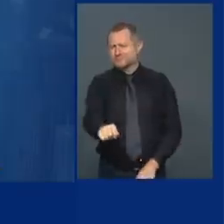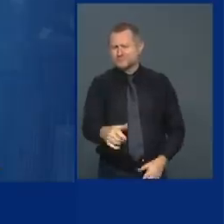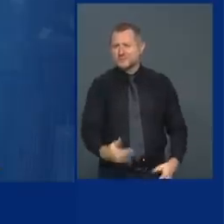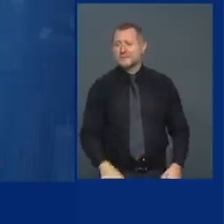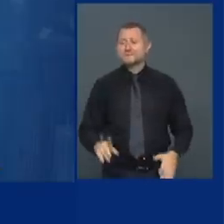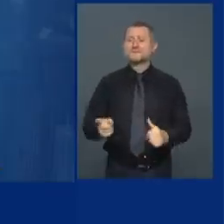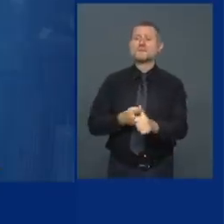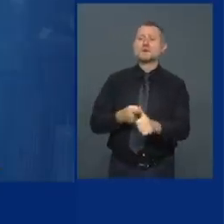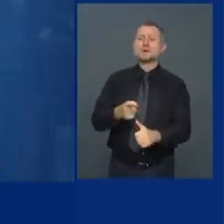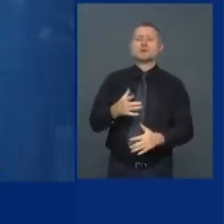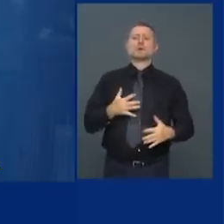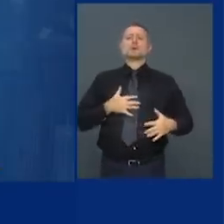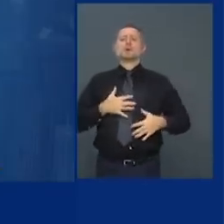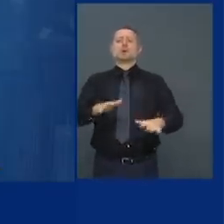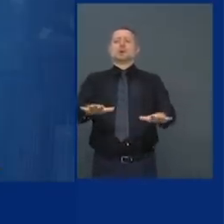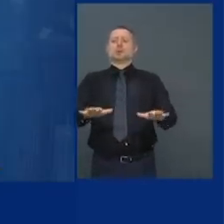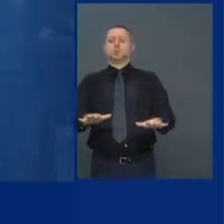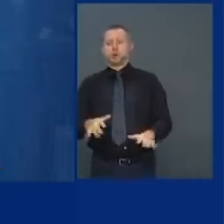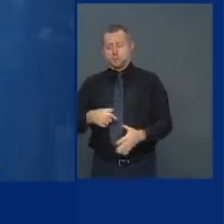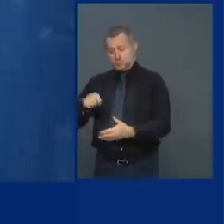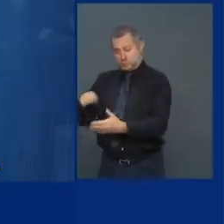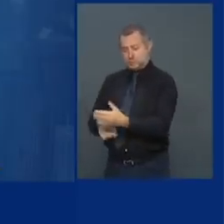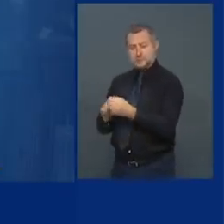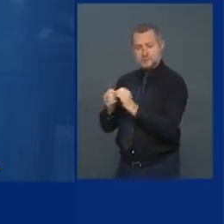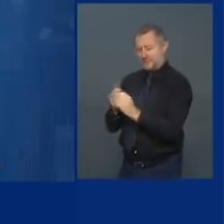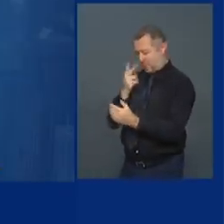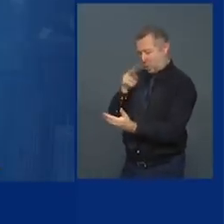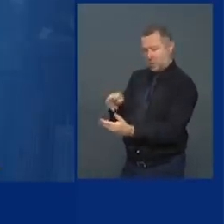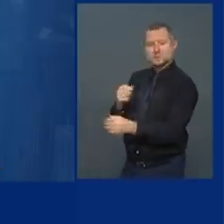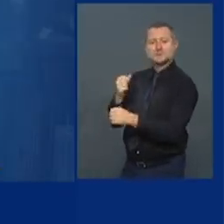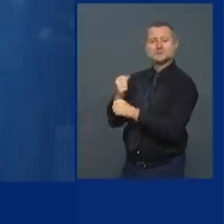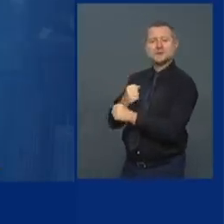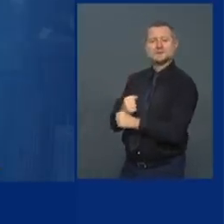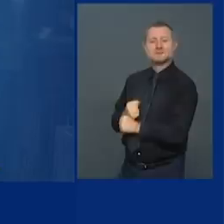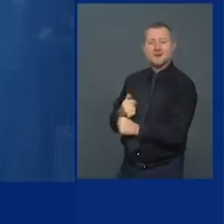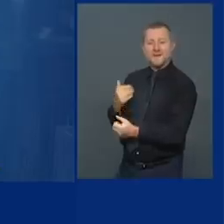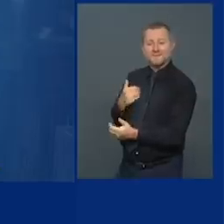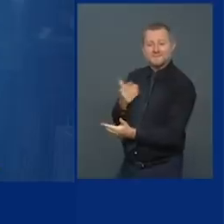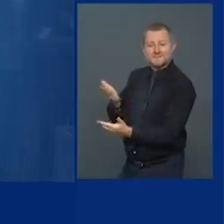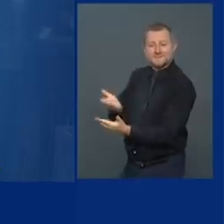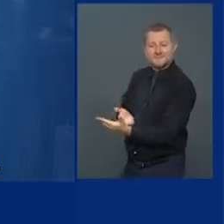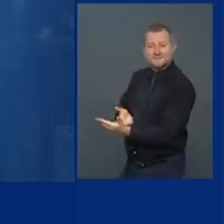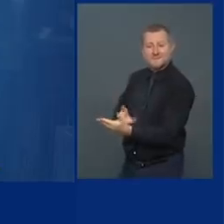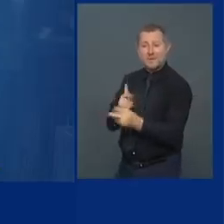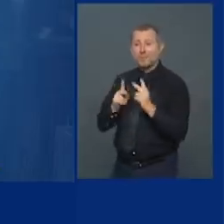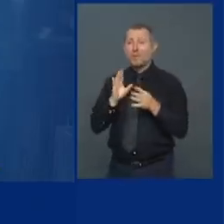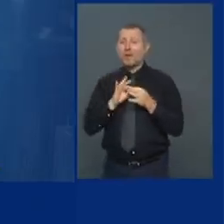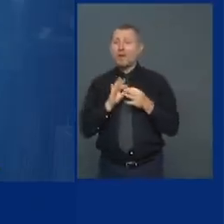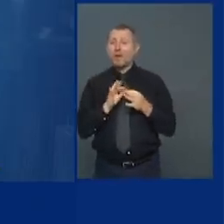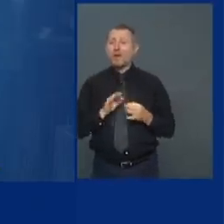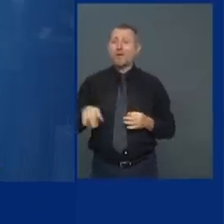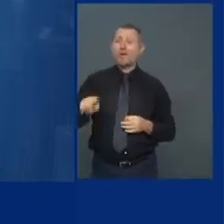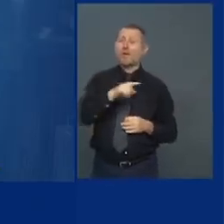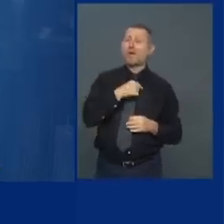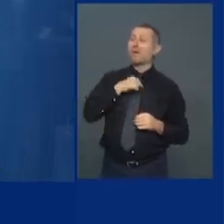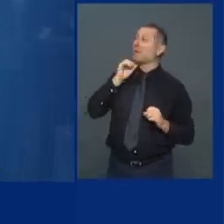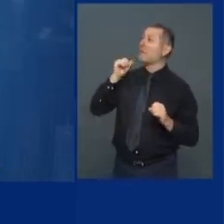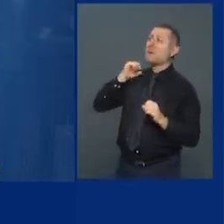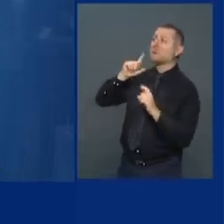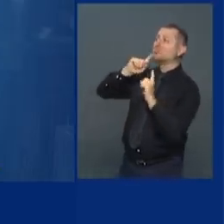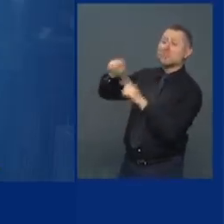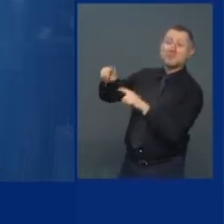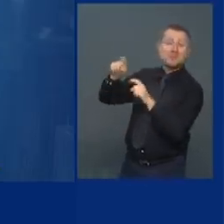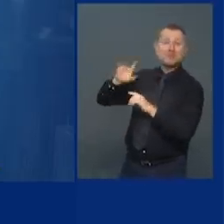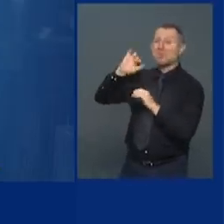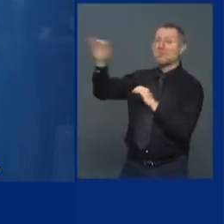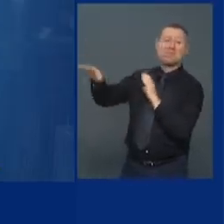they'll either report the testing data or by the way they won't report the testing data and if they don't report the testing data it